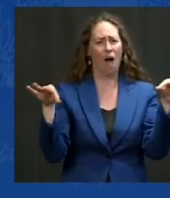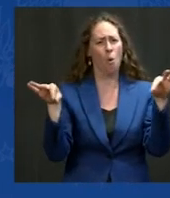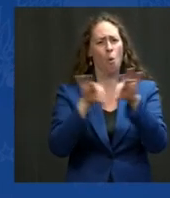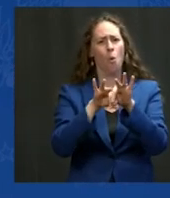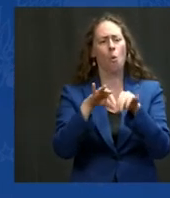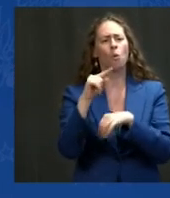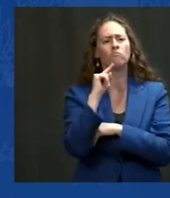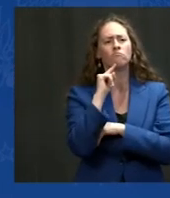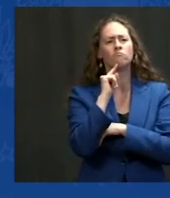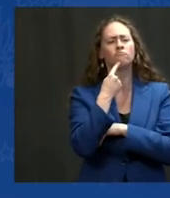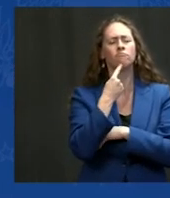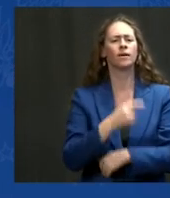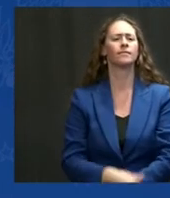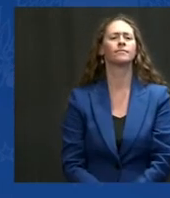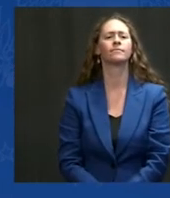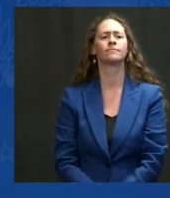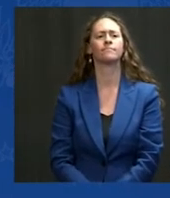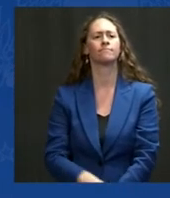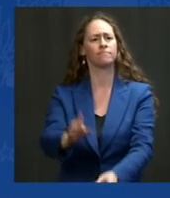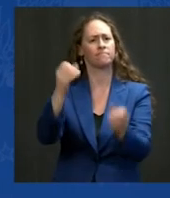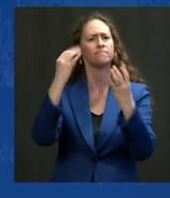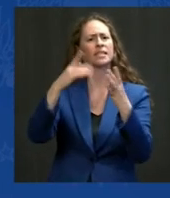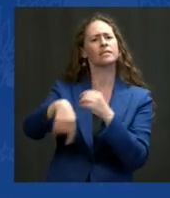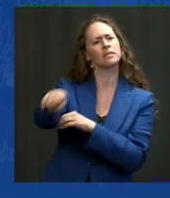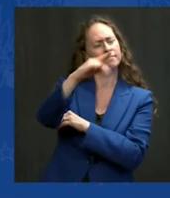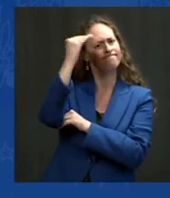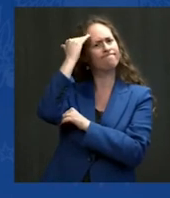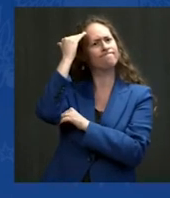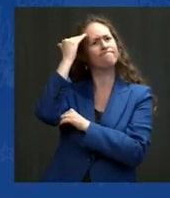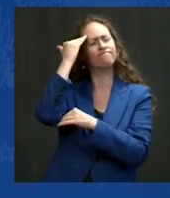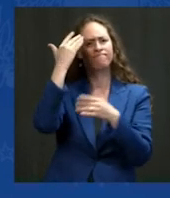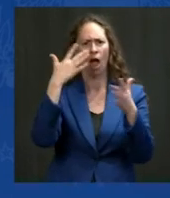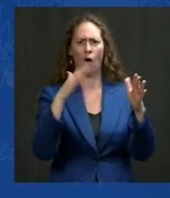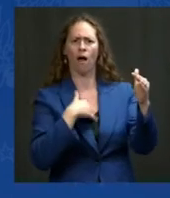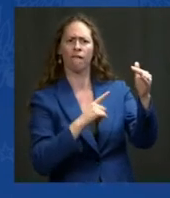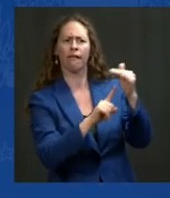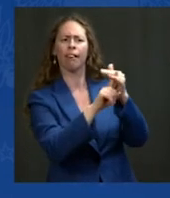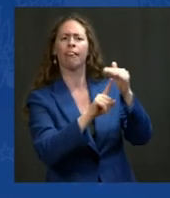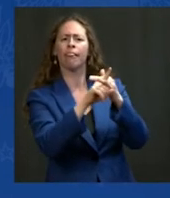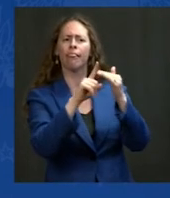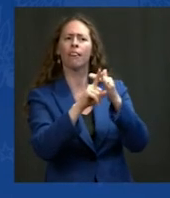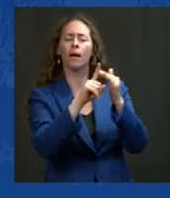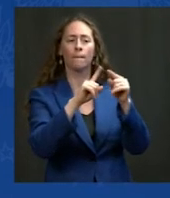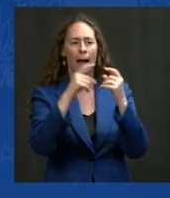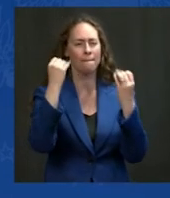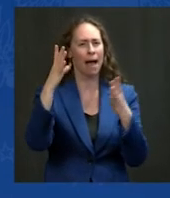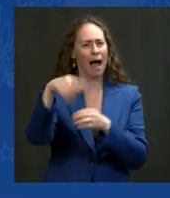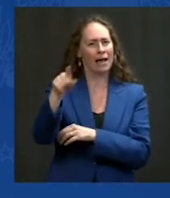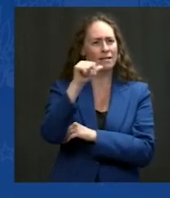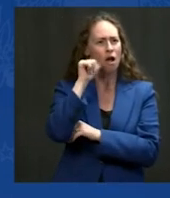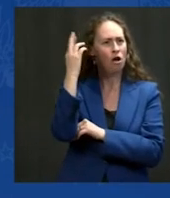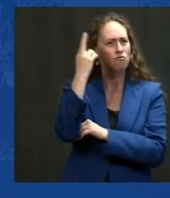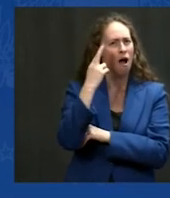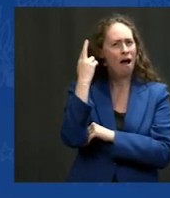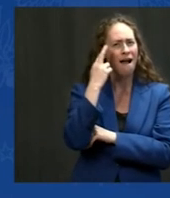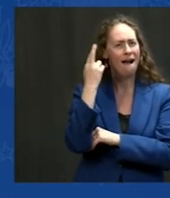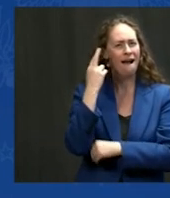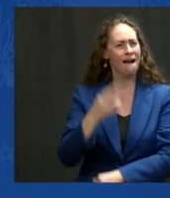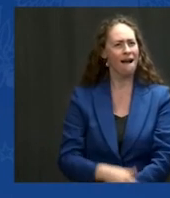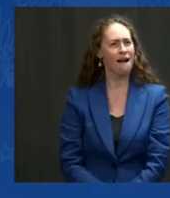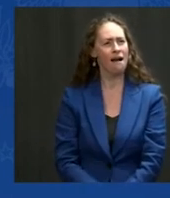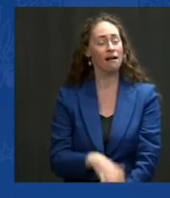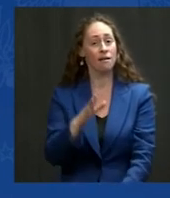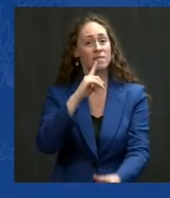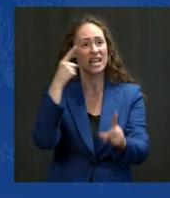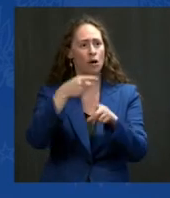they're screwing around with the election process, I don't think that most people think this is about who gets to count